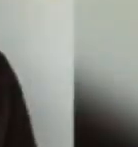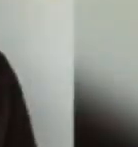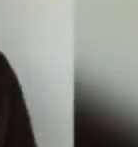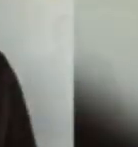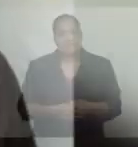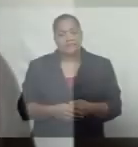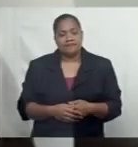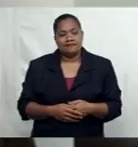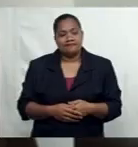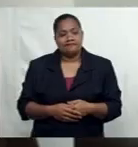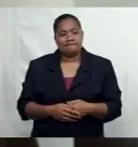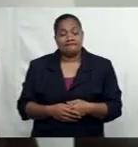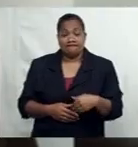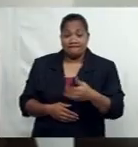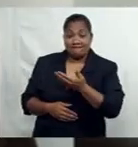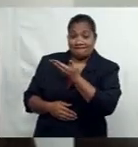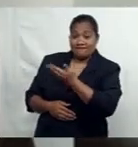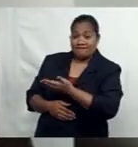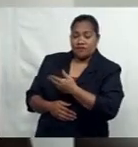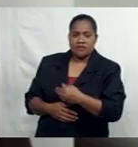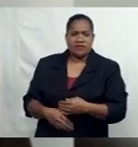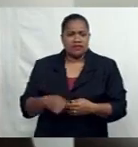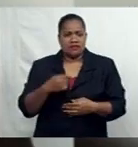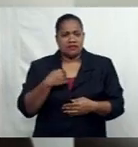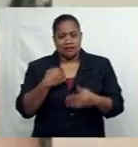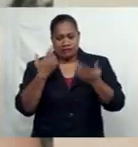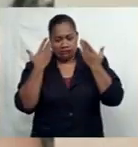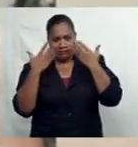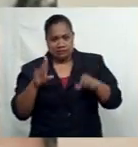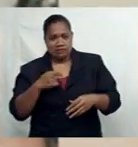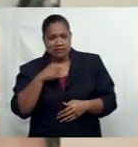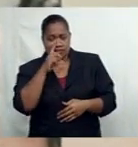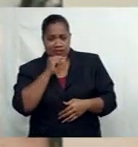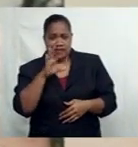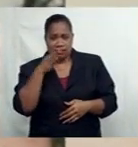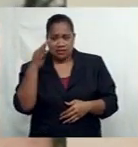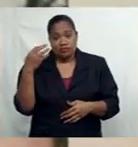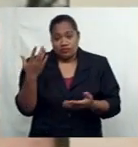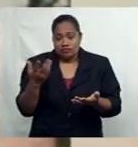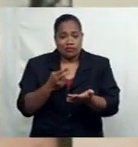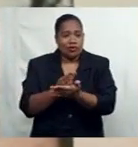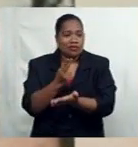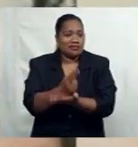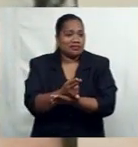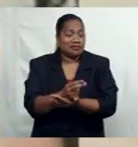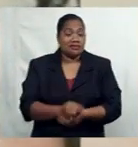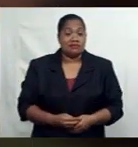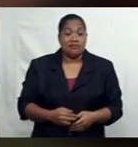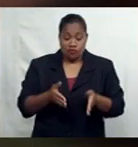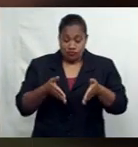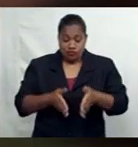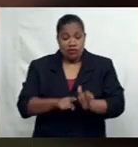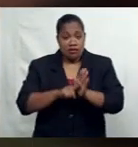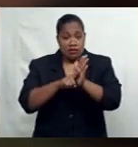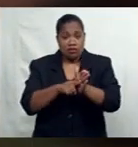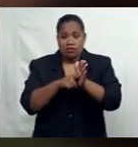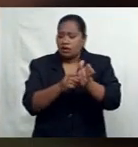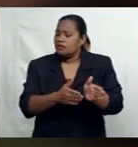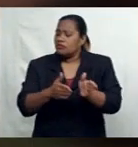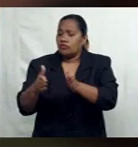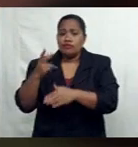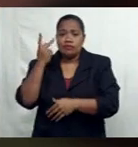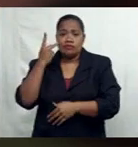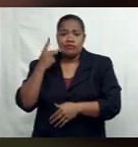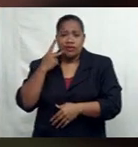And I didn't even know I would sing, to be honest. Born in Loutoka and then moving with his parents and siblings to Suva,